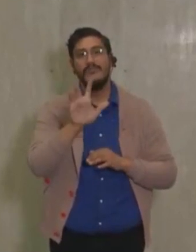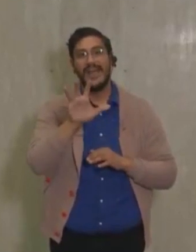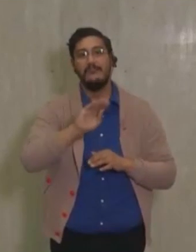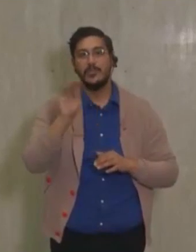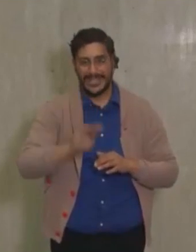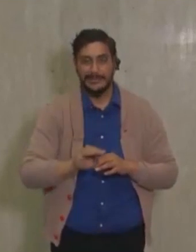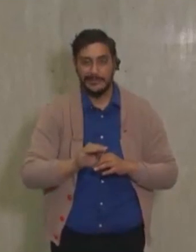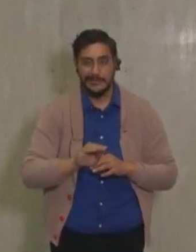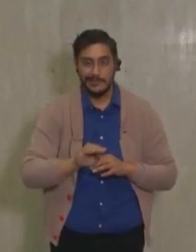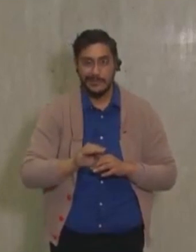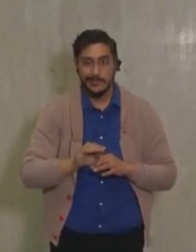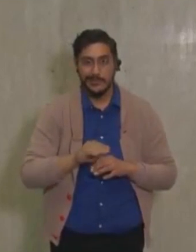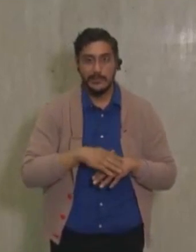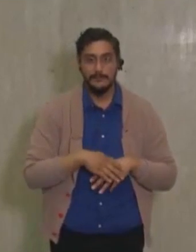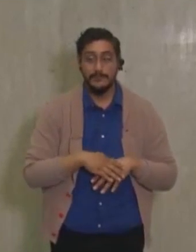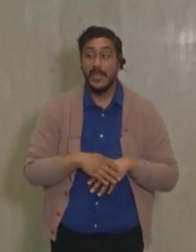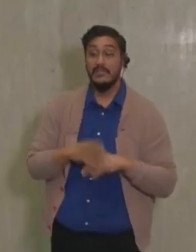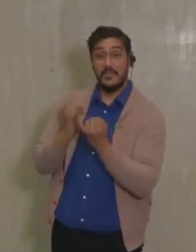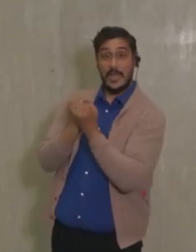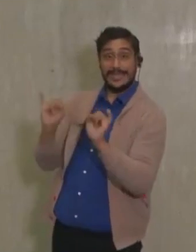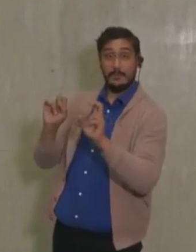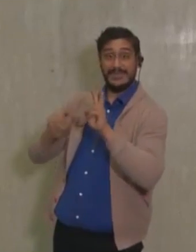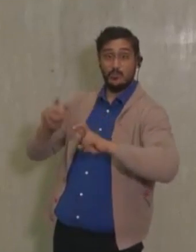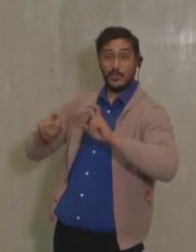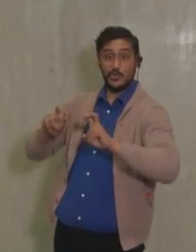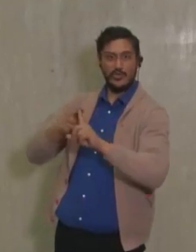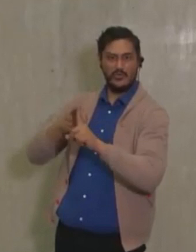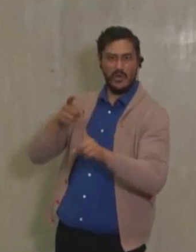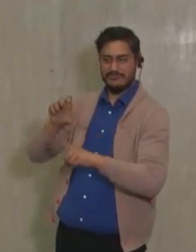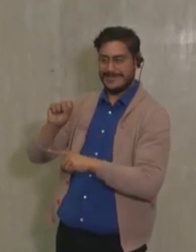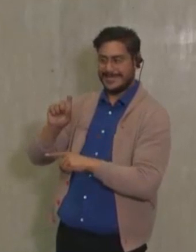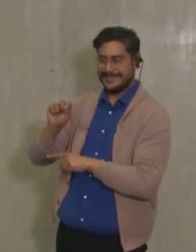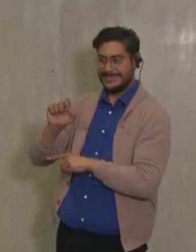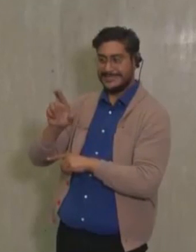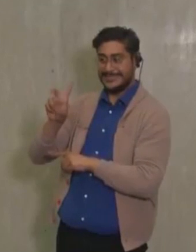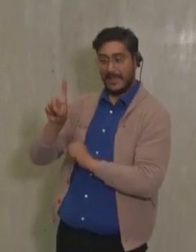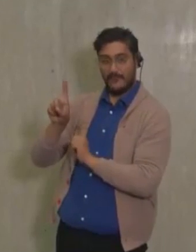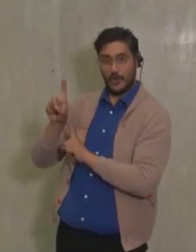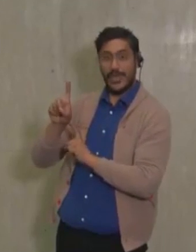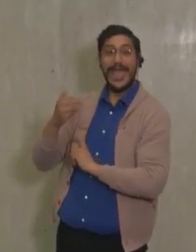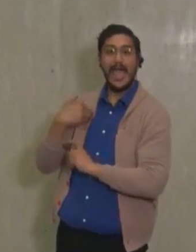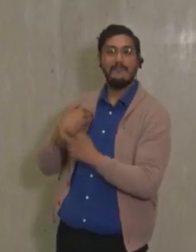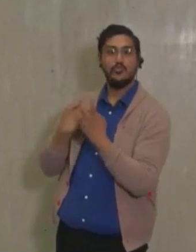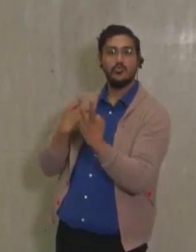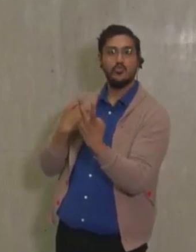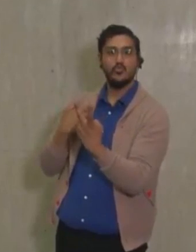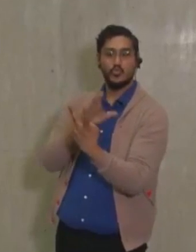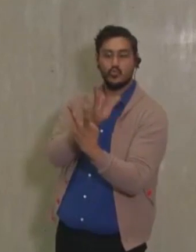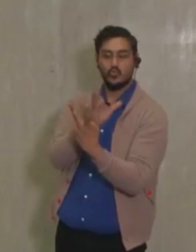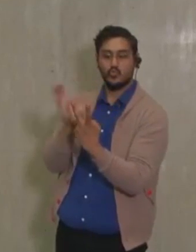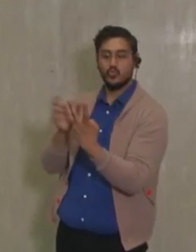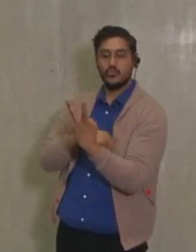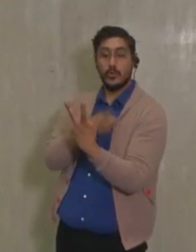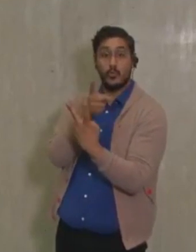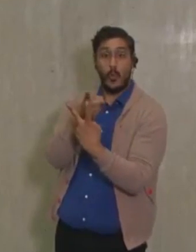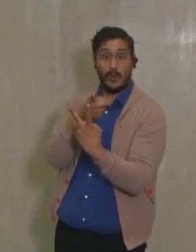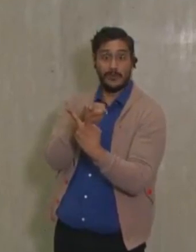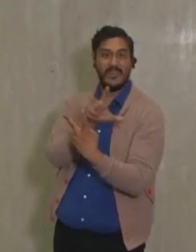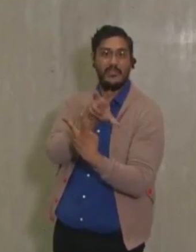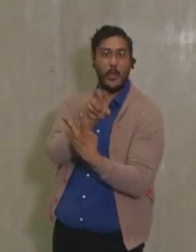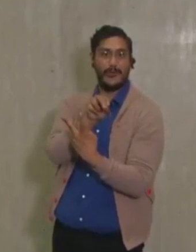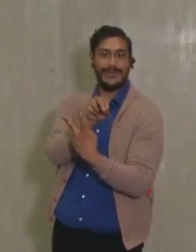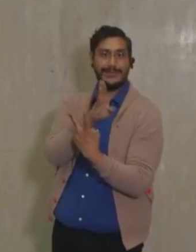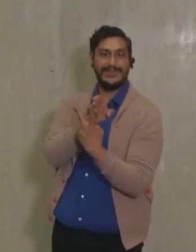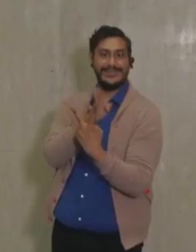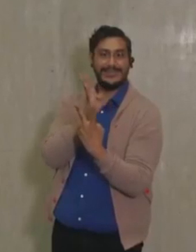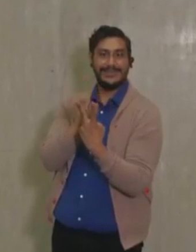In the independent assessment done at the lab at Stanford, there were two samples. One, the first sample was 30 and